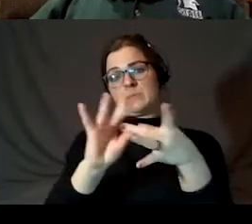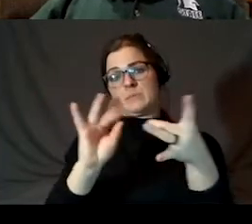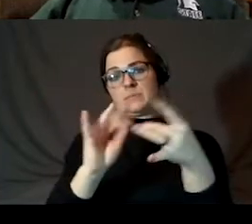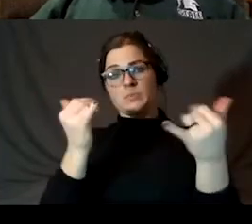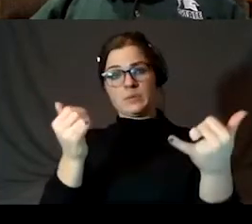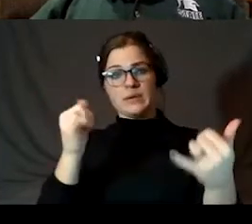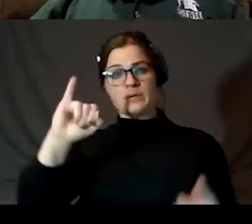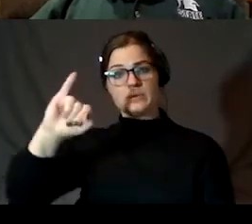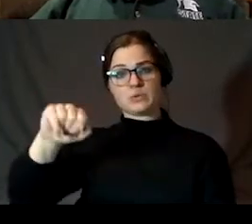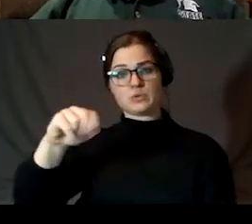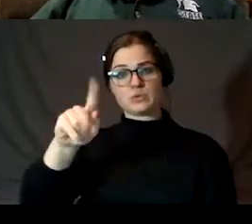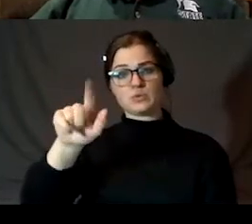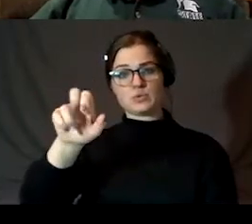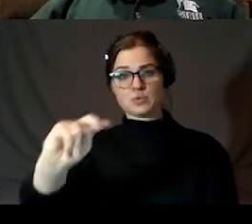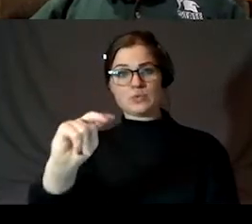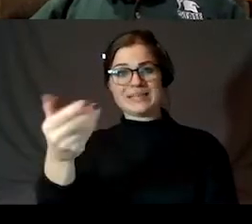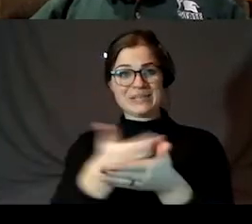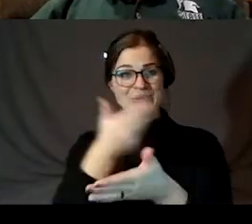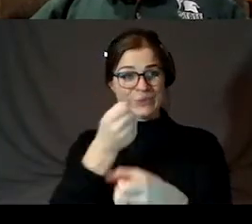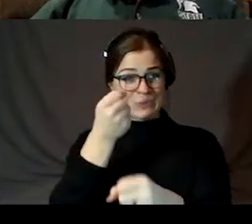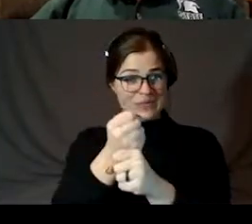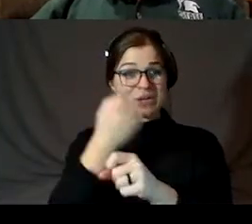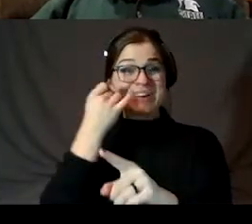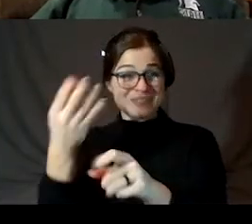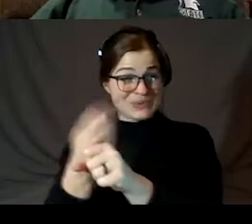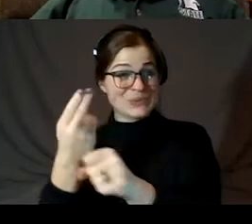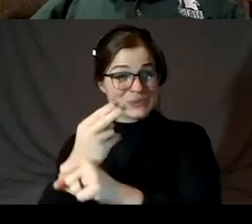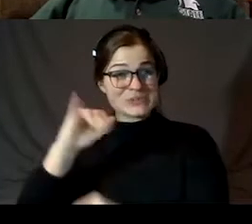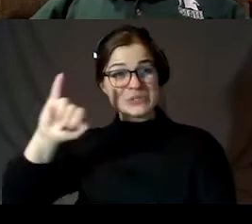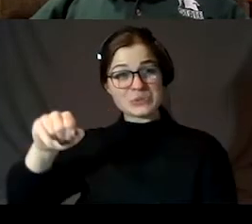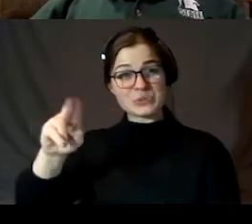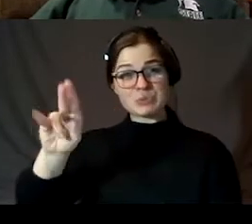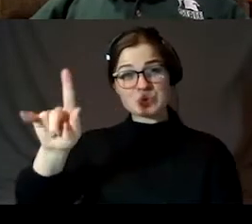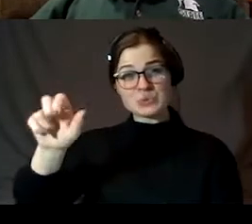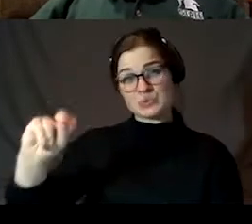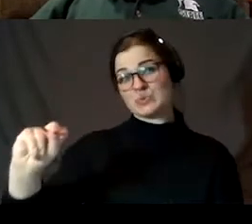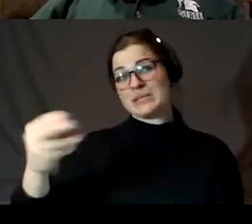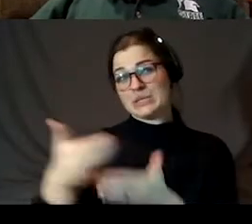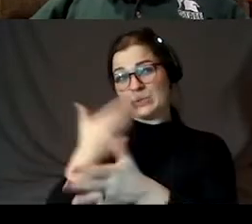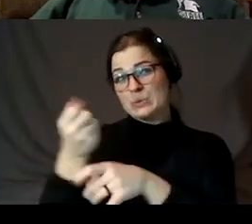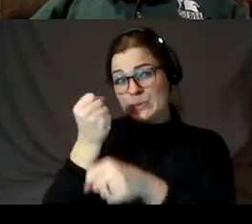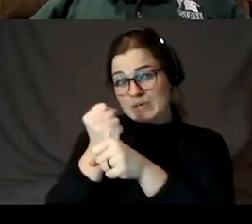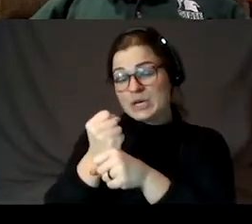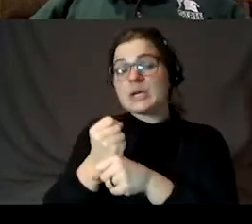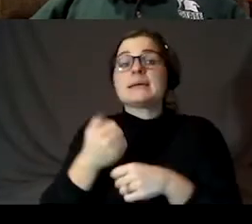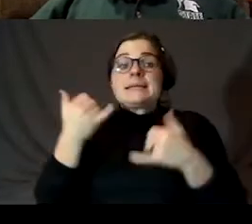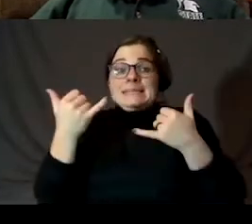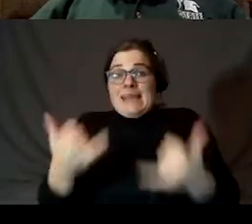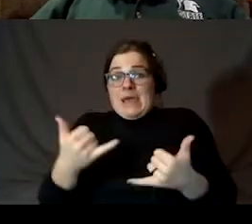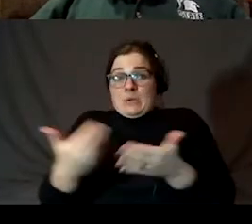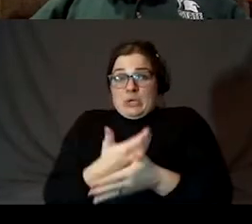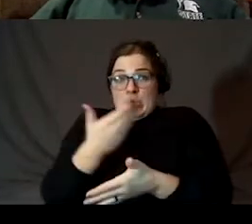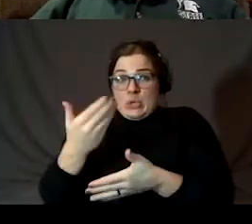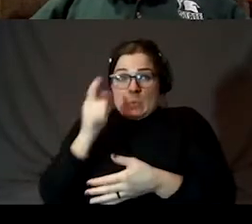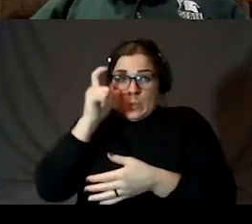Julian New Year for those few who still use the Julian calendar, and it is a new moon tonight. So I'm talking about the moon, and it's the one